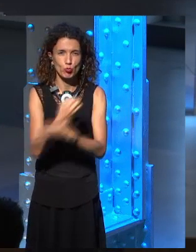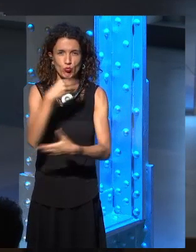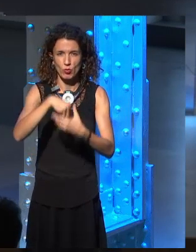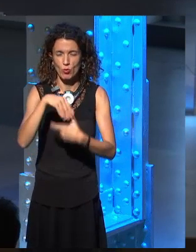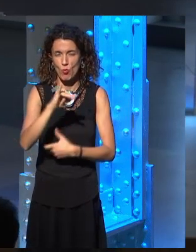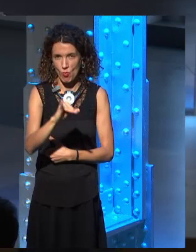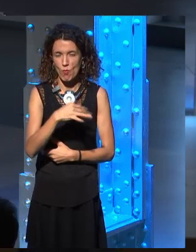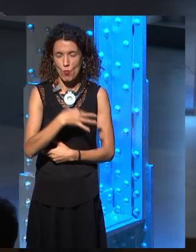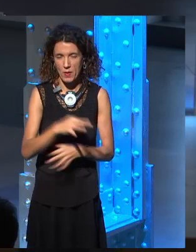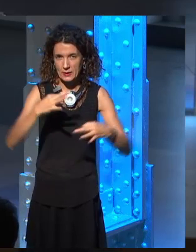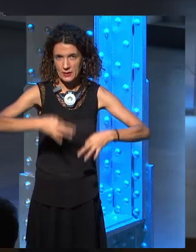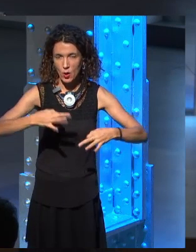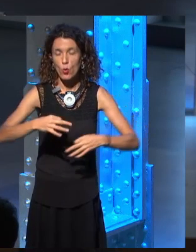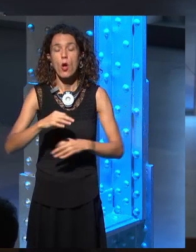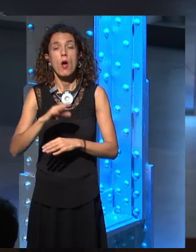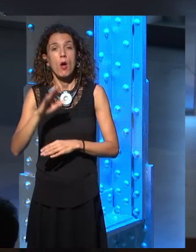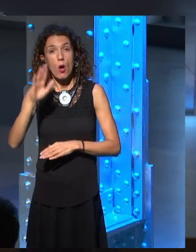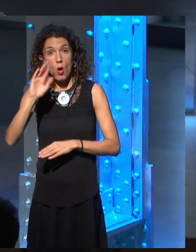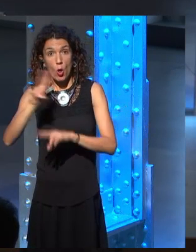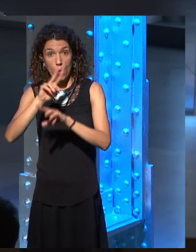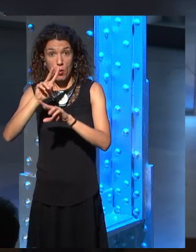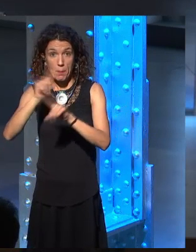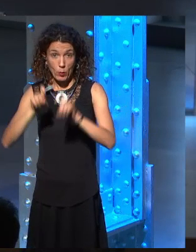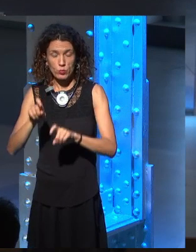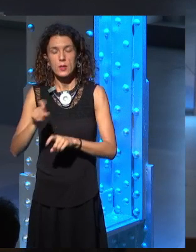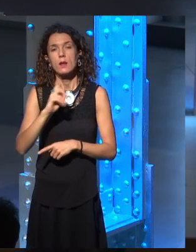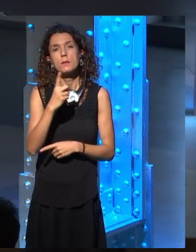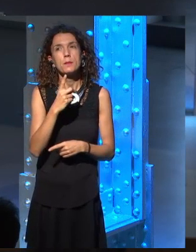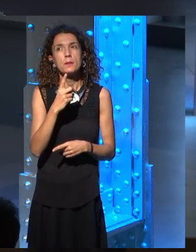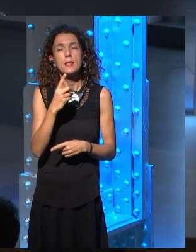Eh, buenas. are ya alguna... Good evening.